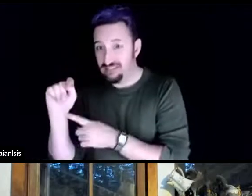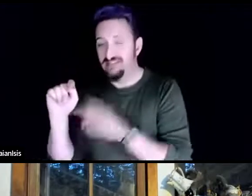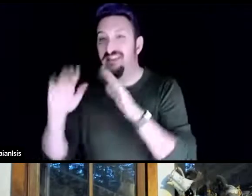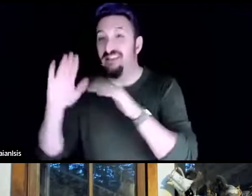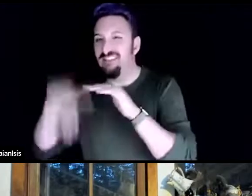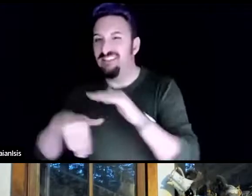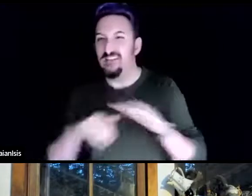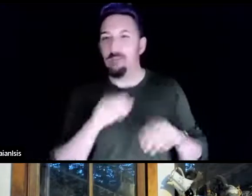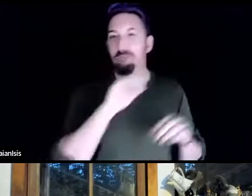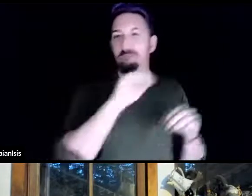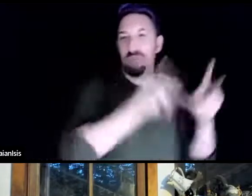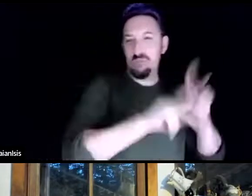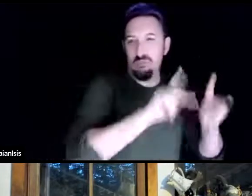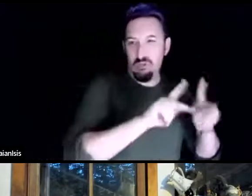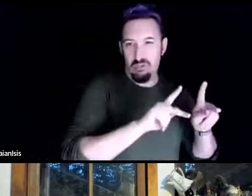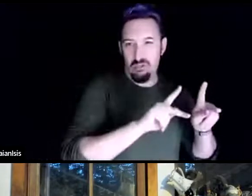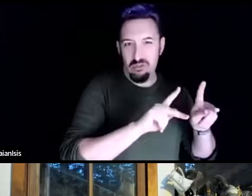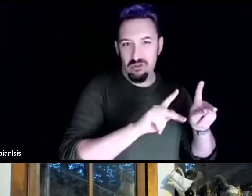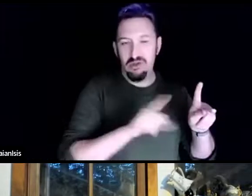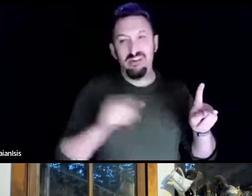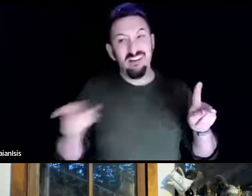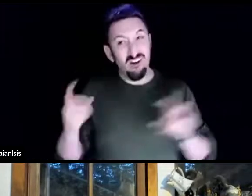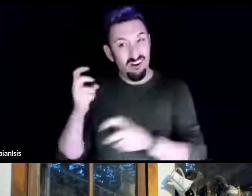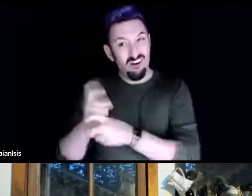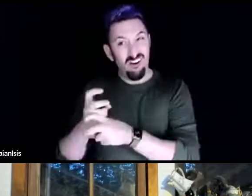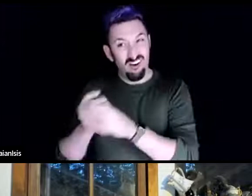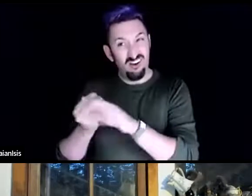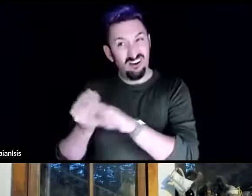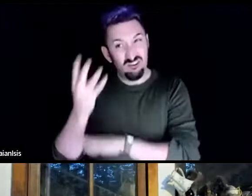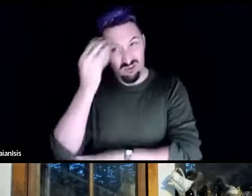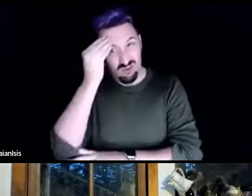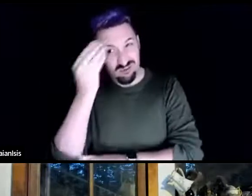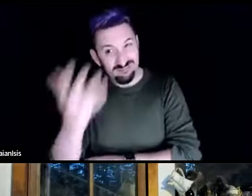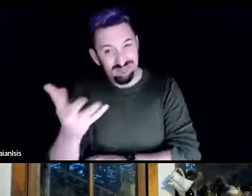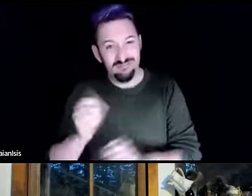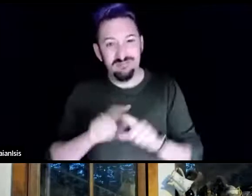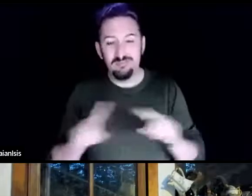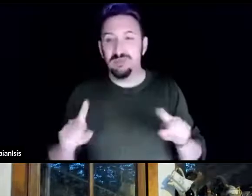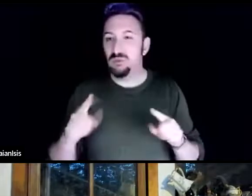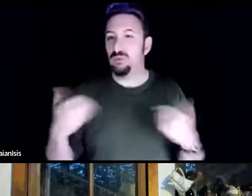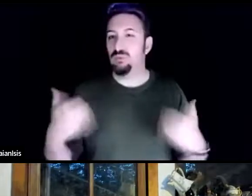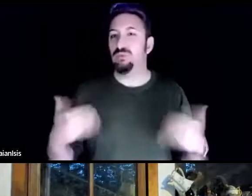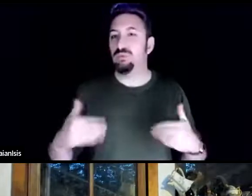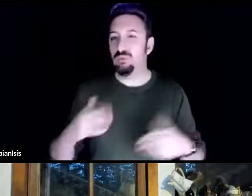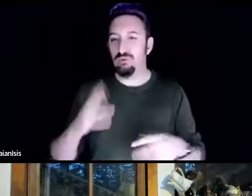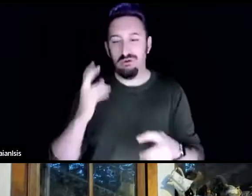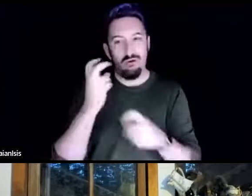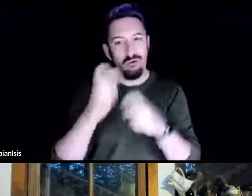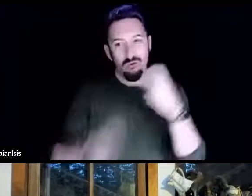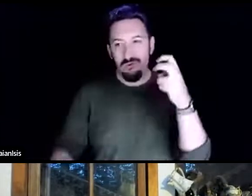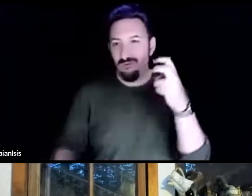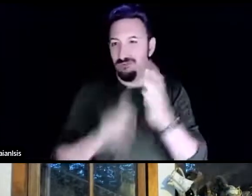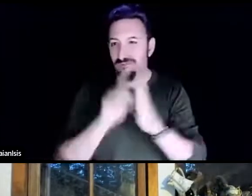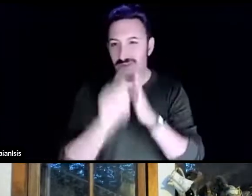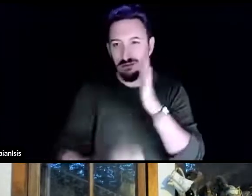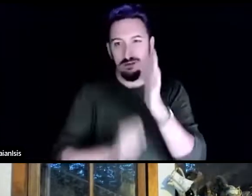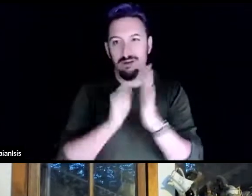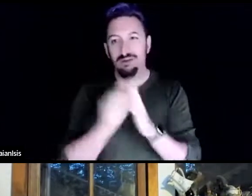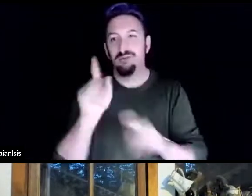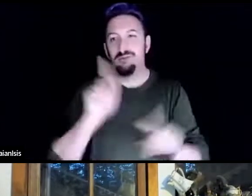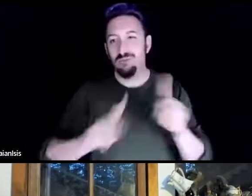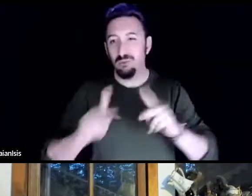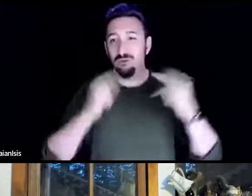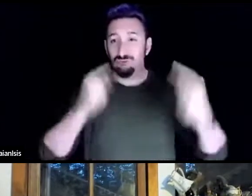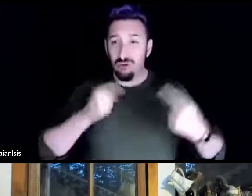But people have really been, you know, we're in these really hard times and, and everybody's struggling. And, and